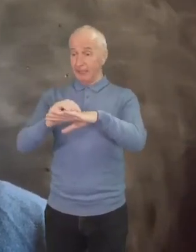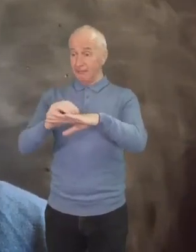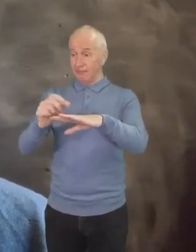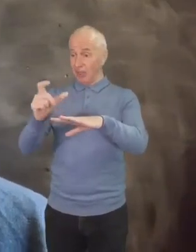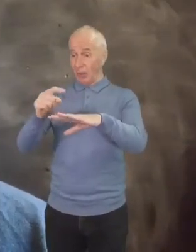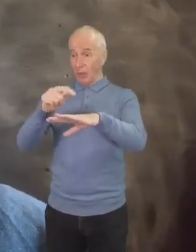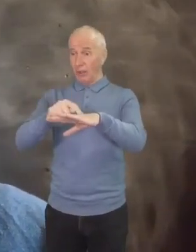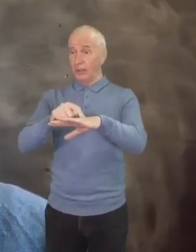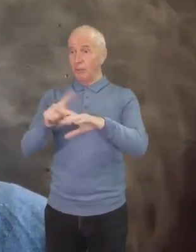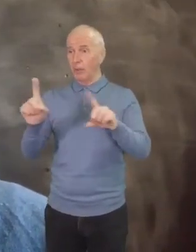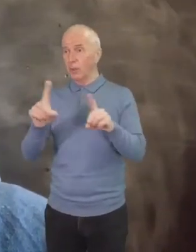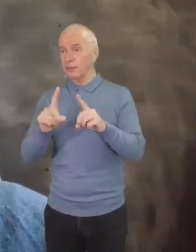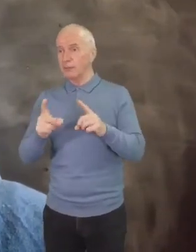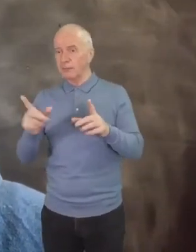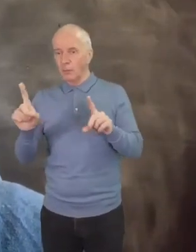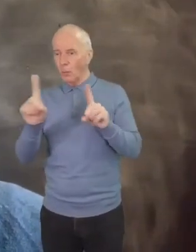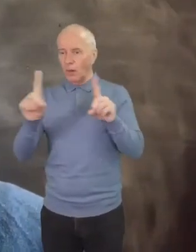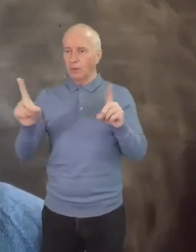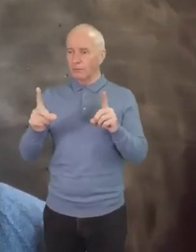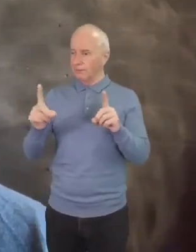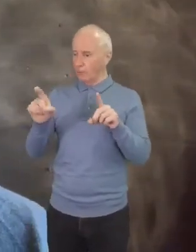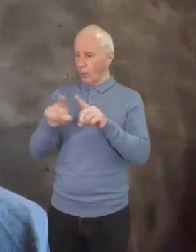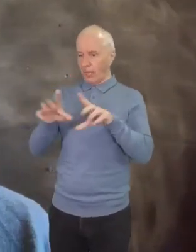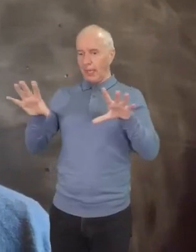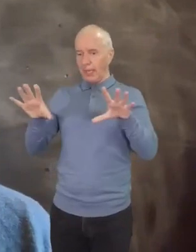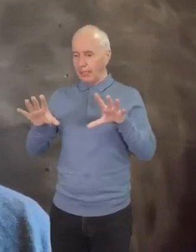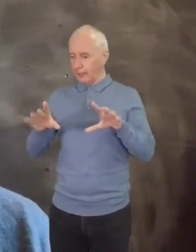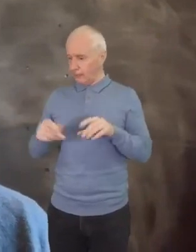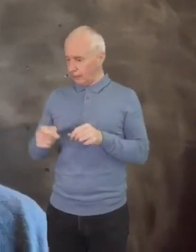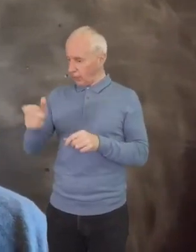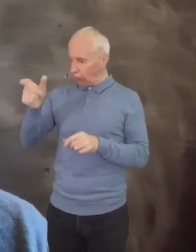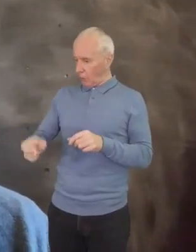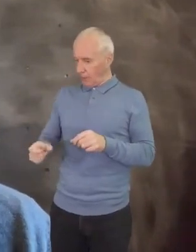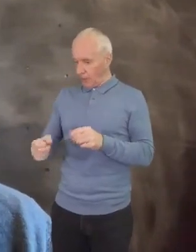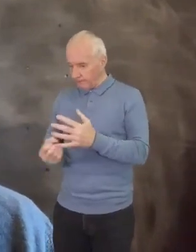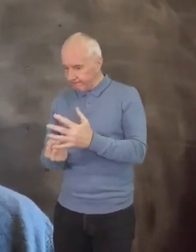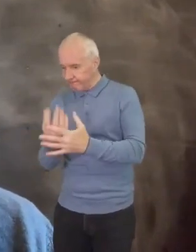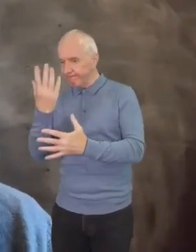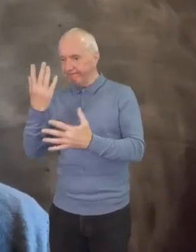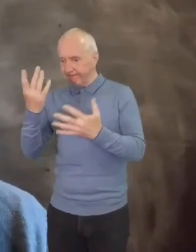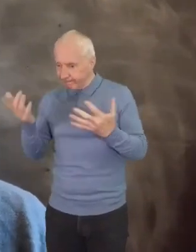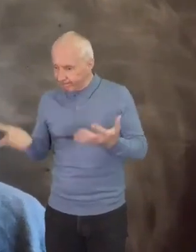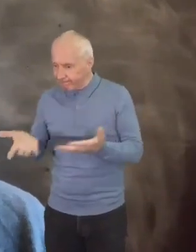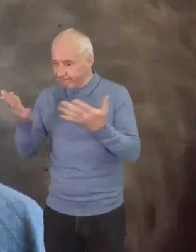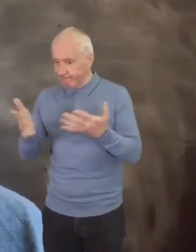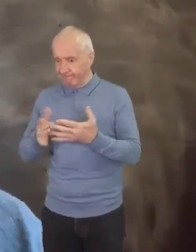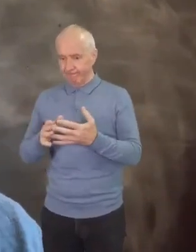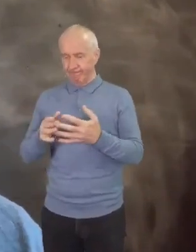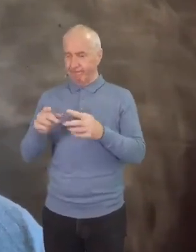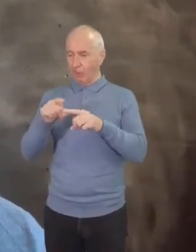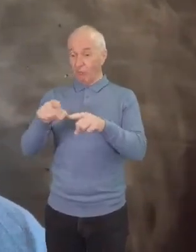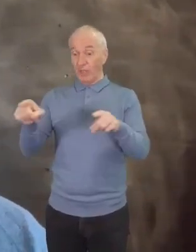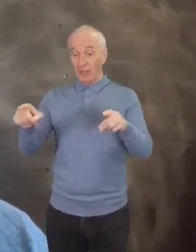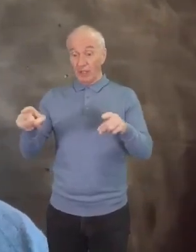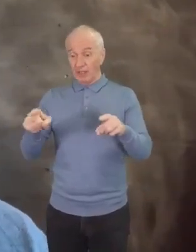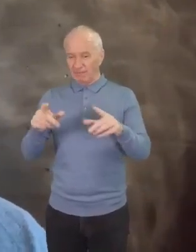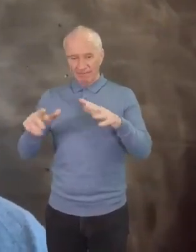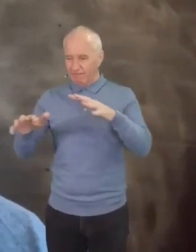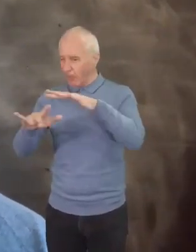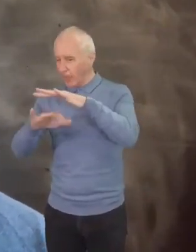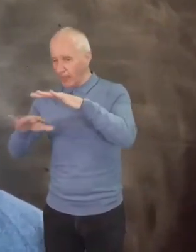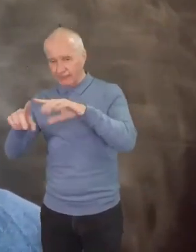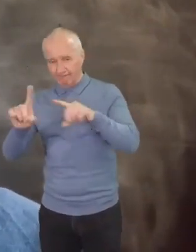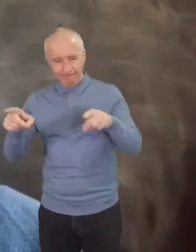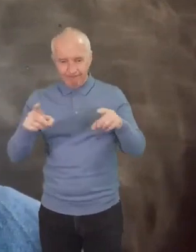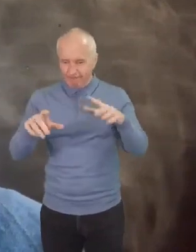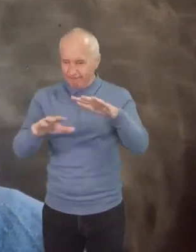aesthetic as to what human flourishing is. And this aesthetic is invisibly operative in many areas of society.